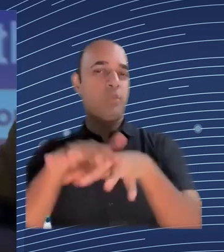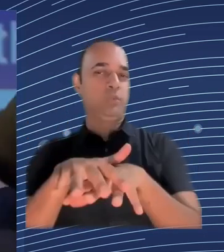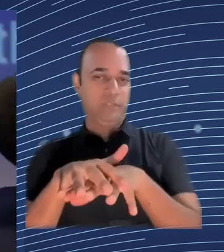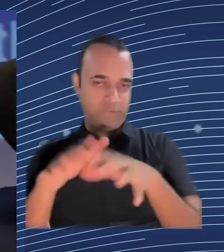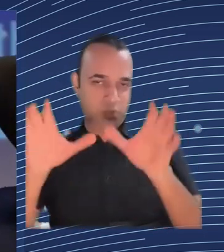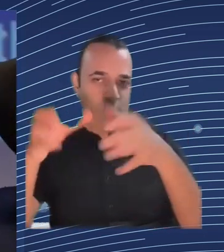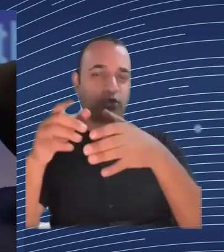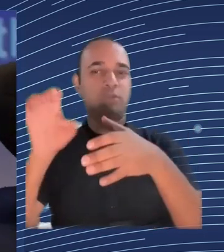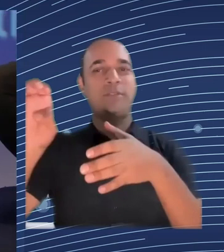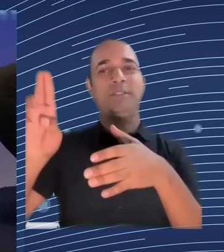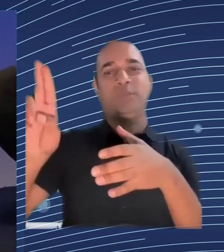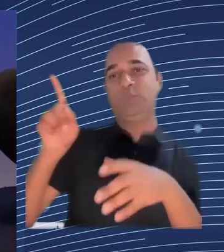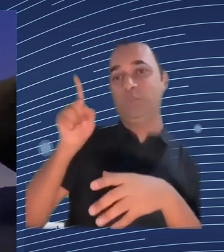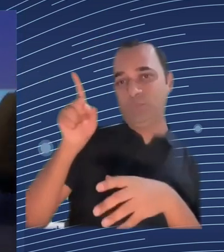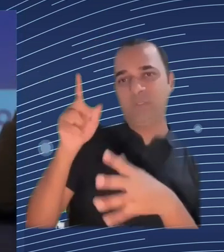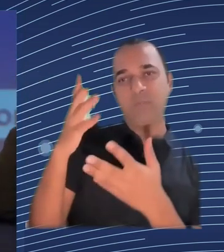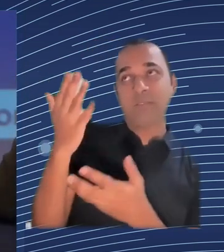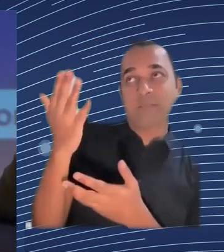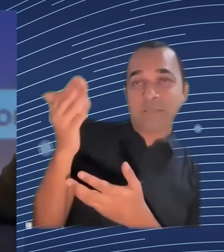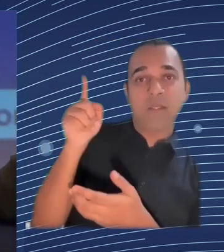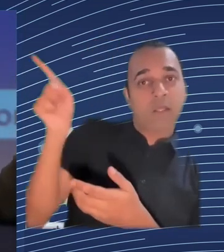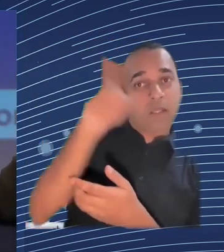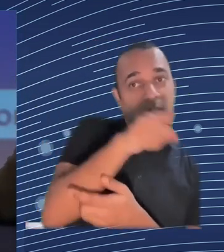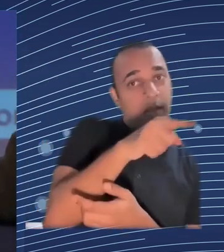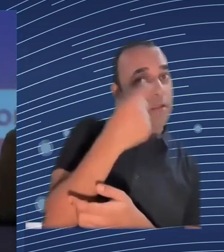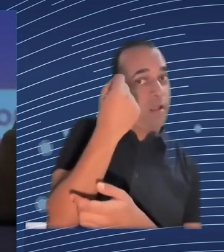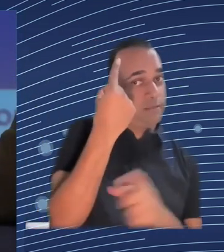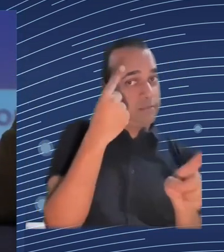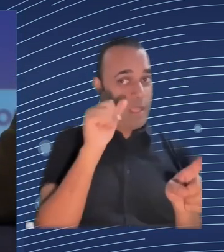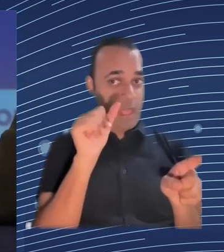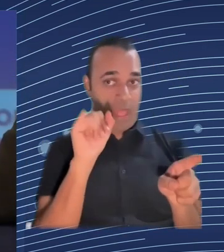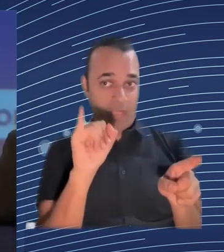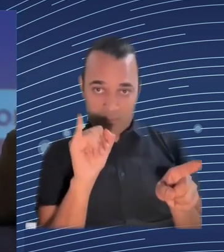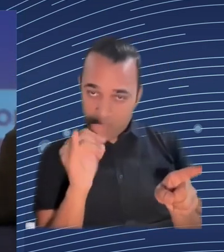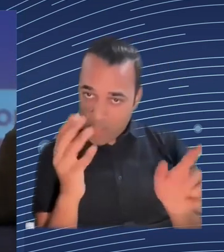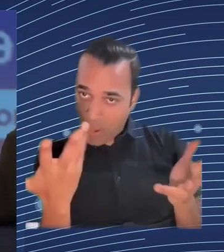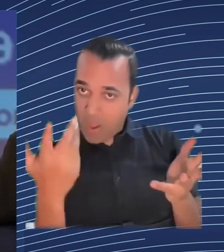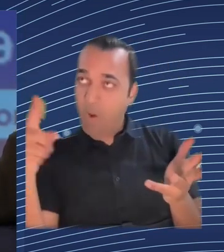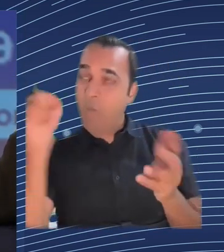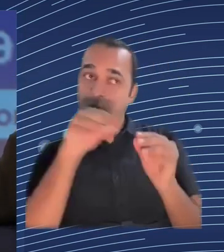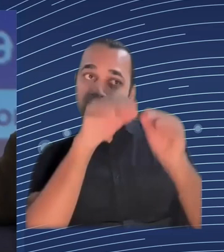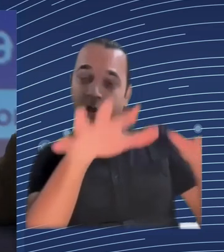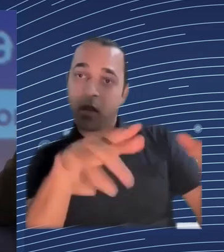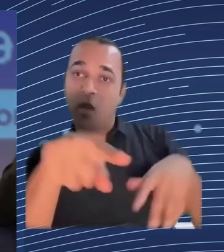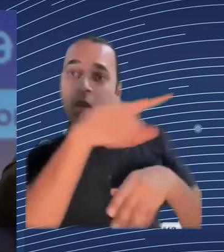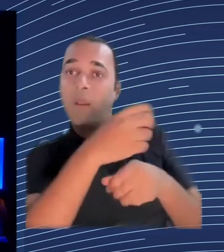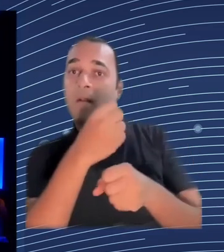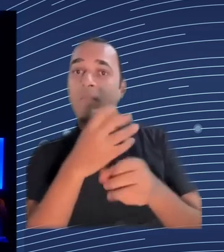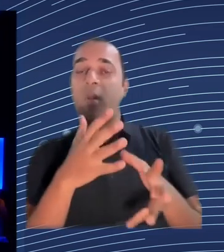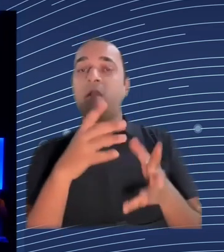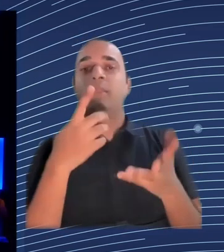are probably fundamental to how I think the legal side should go Thanks thanks a lot for that John